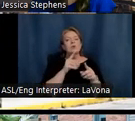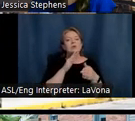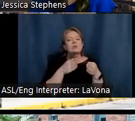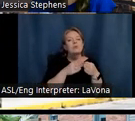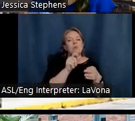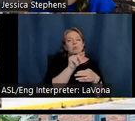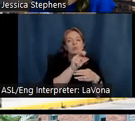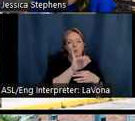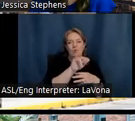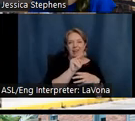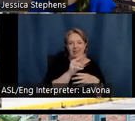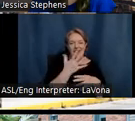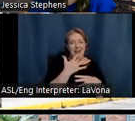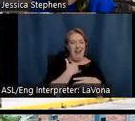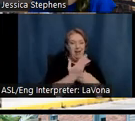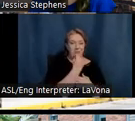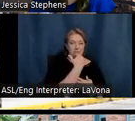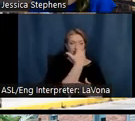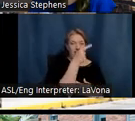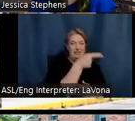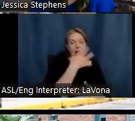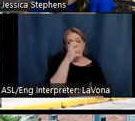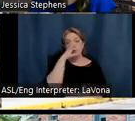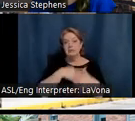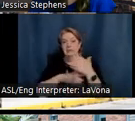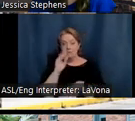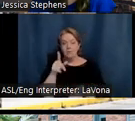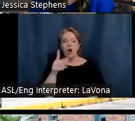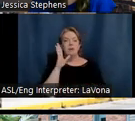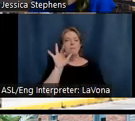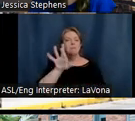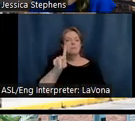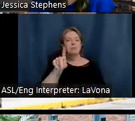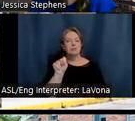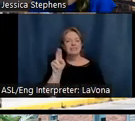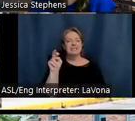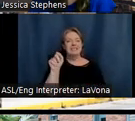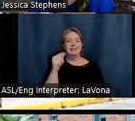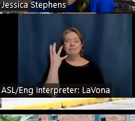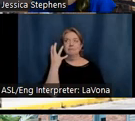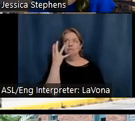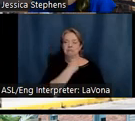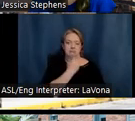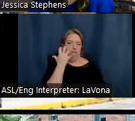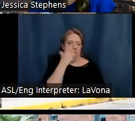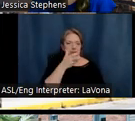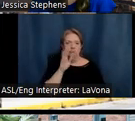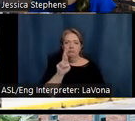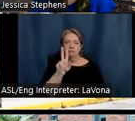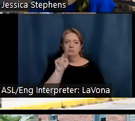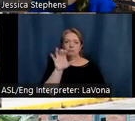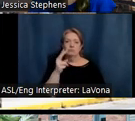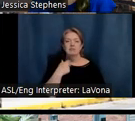Inn. If you want to sleep in a little, the Bird's Nest promises an amazing brunch, and you can relax in the gazebo.